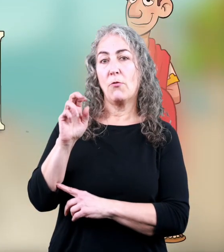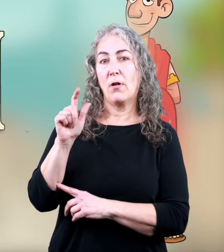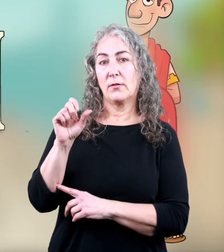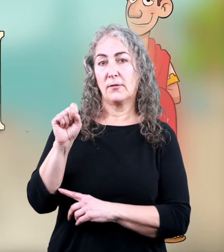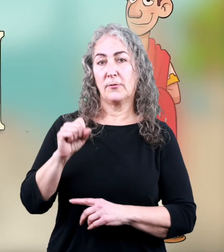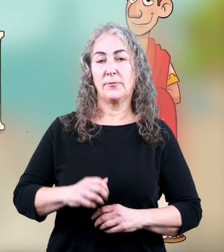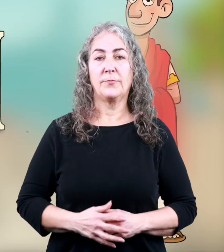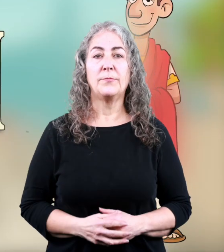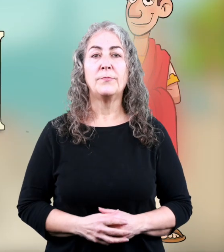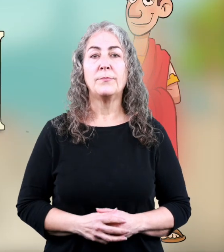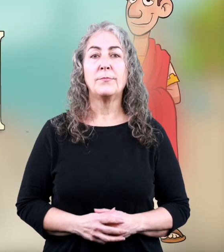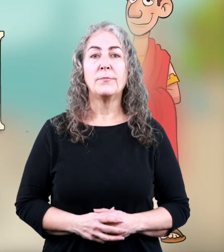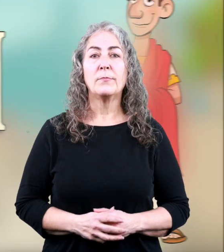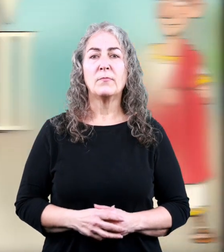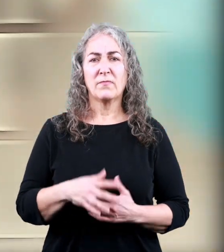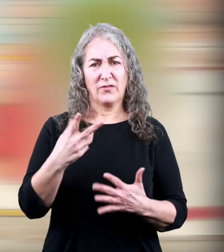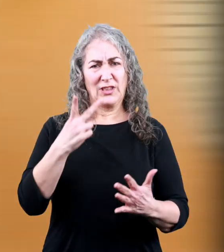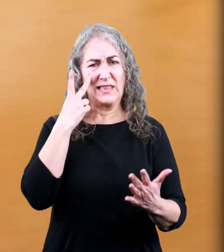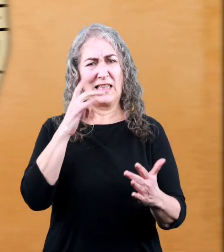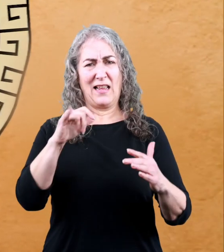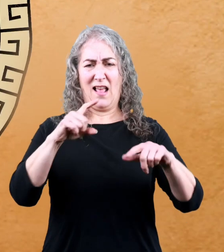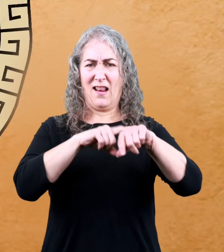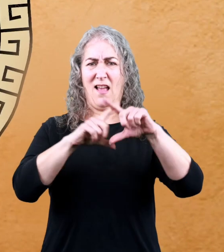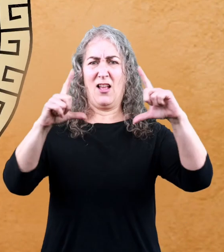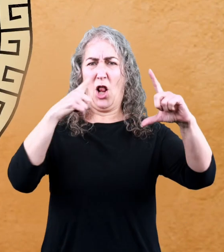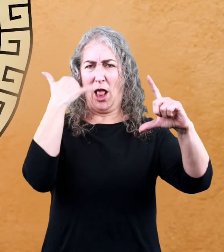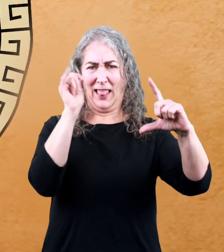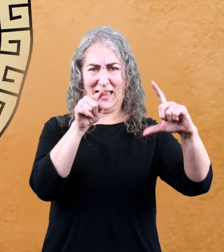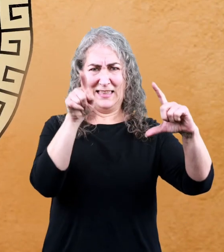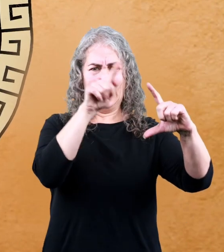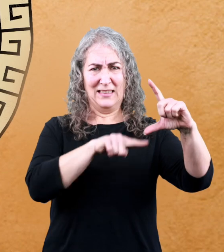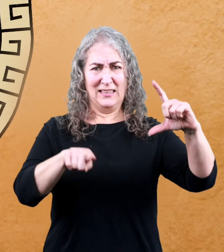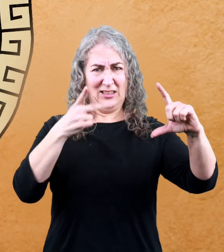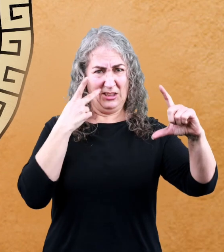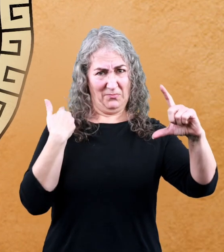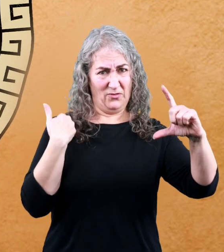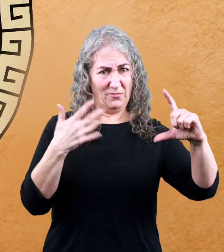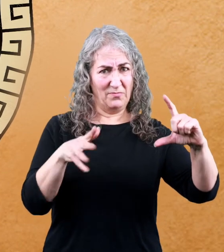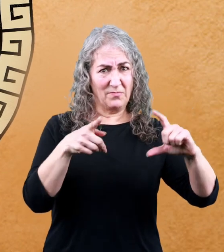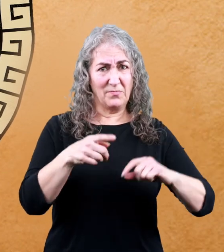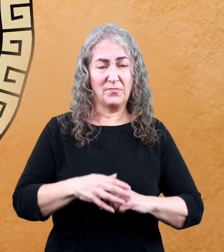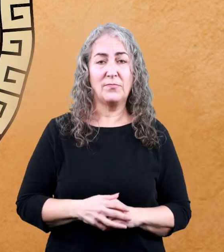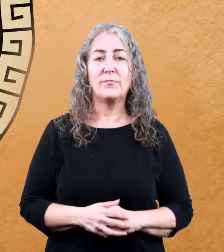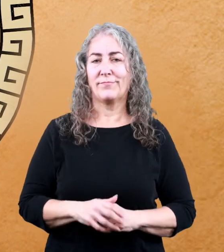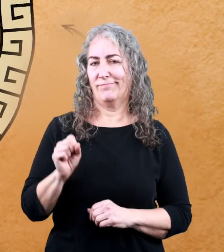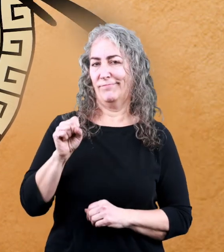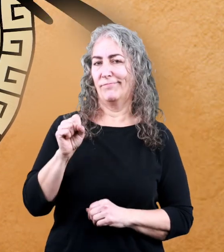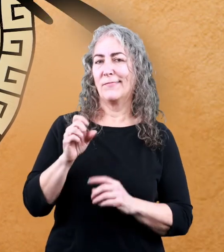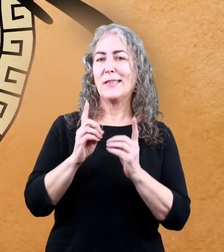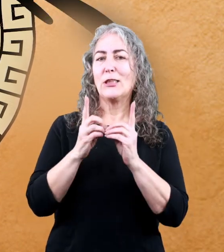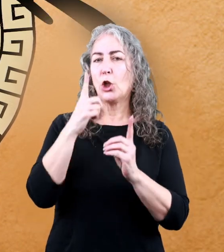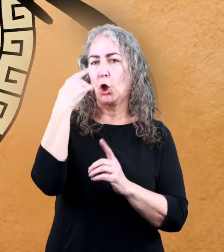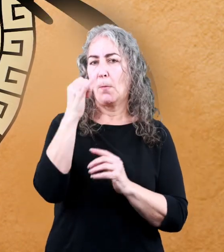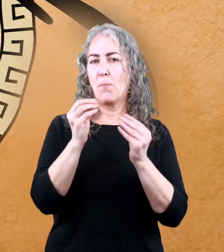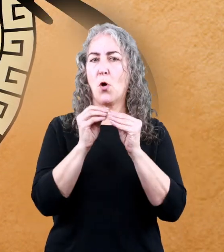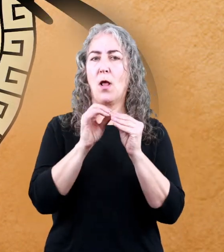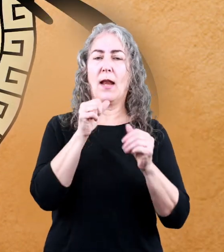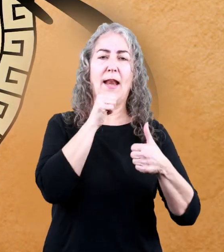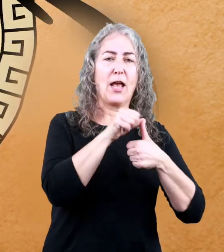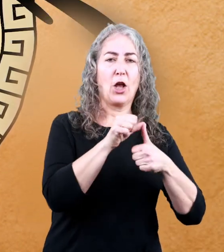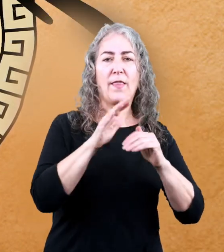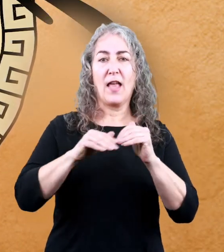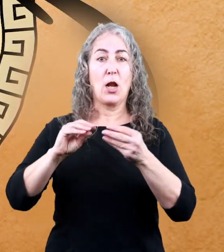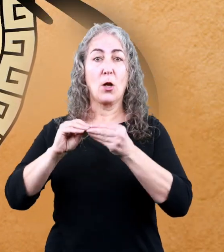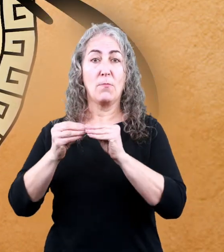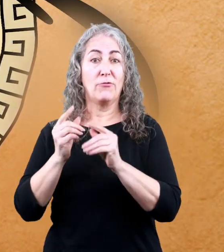Roman Numerals Have you ever seen a clock that looks like this? The digits look more like letters